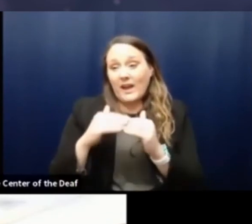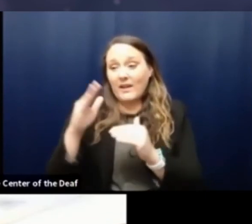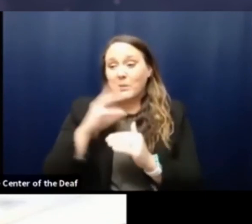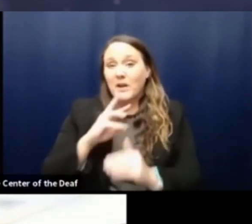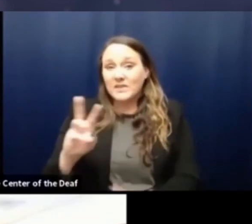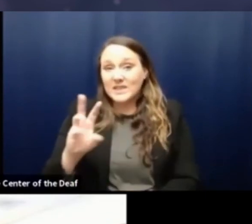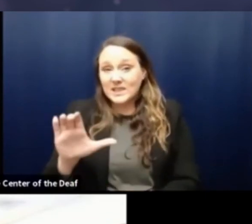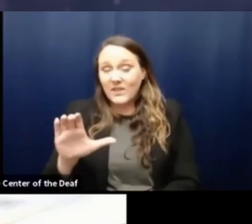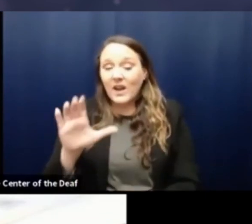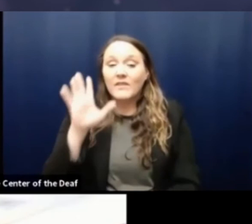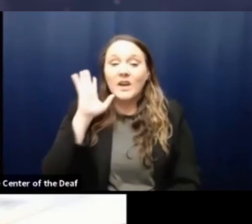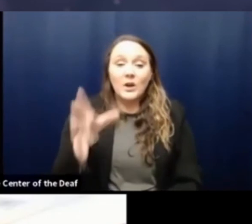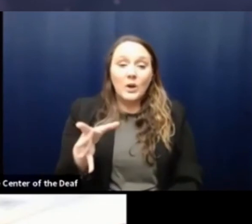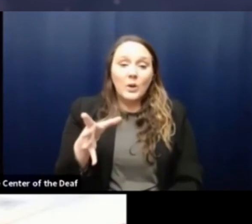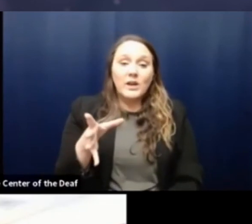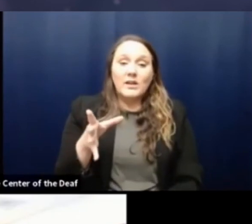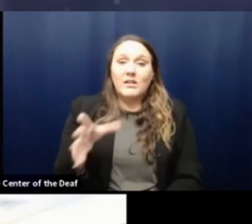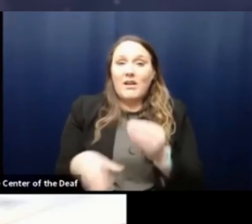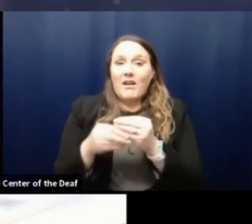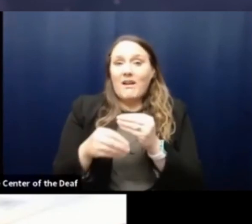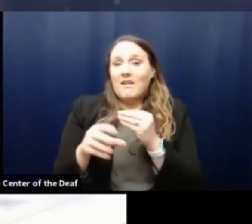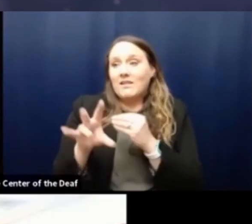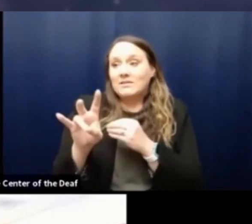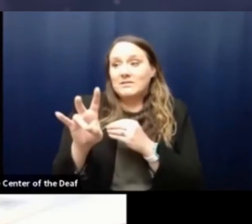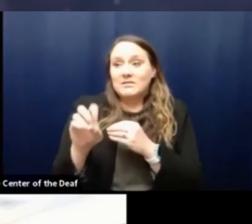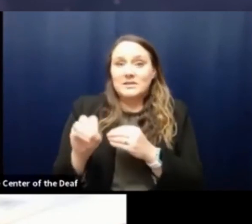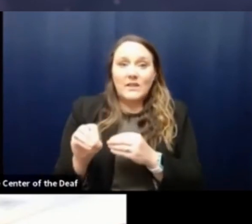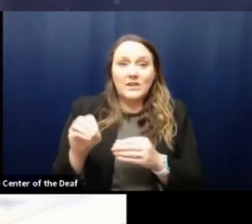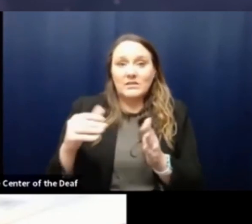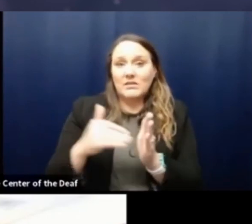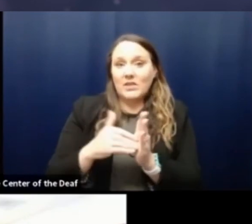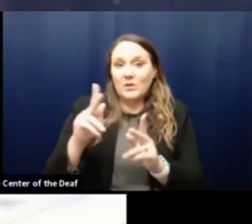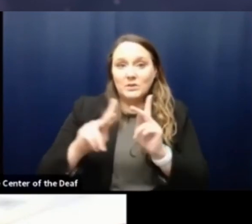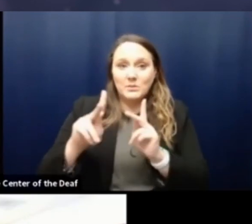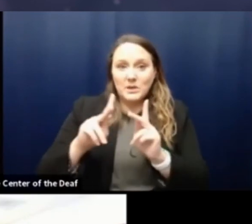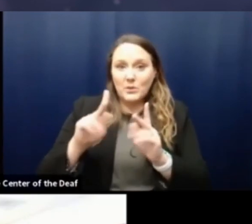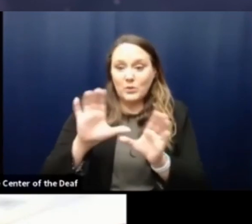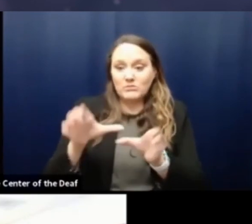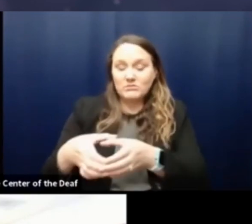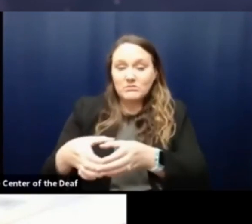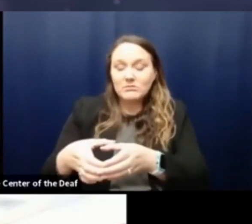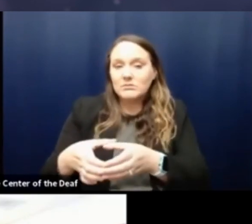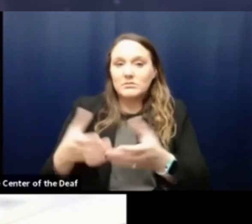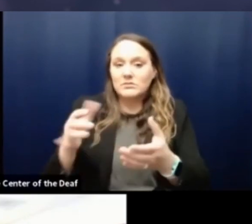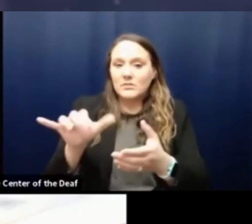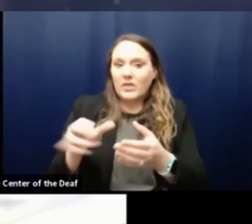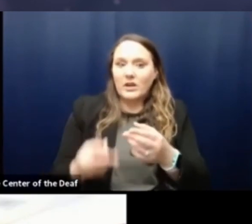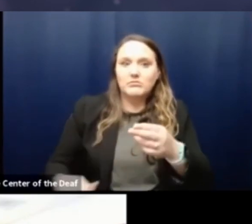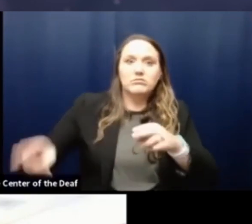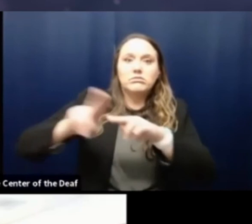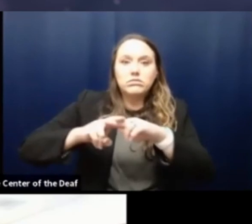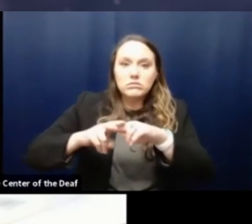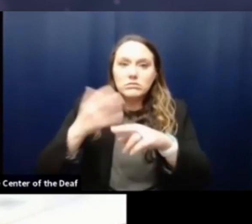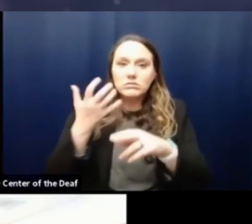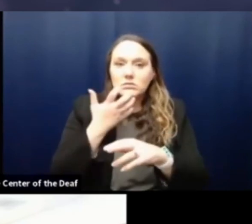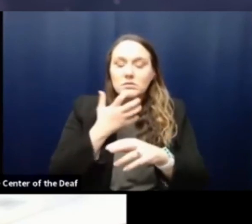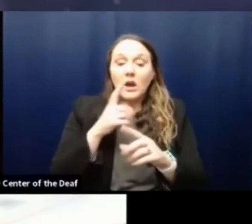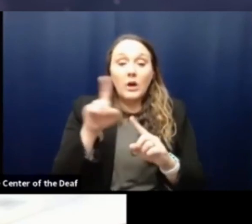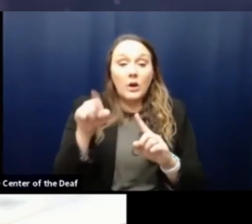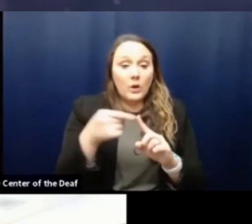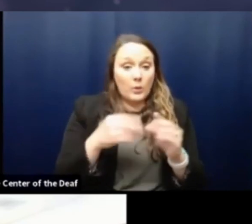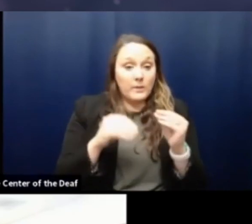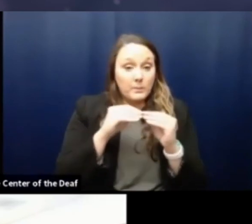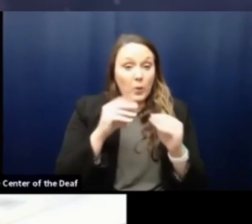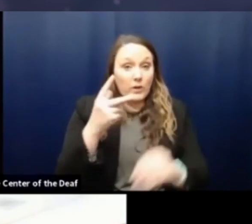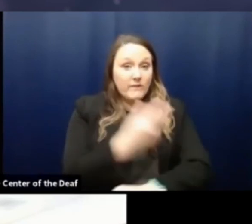that jumps us up to 70,000 people. So it's a big jump. Um, you know, I think when more vaccine is available, it makes sense to